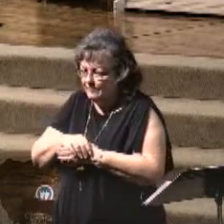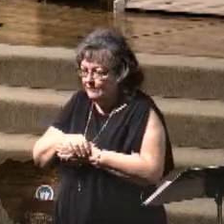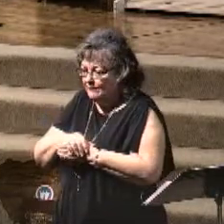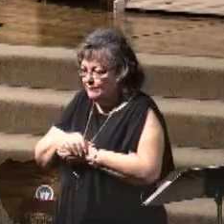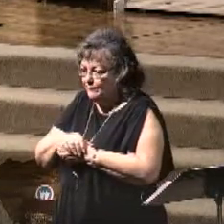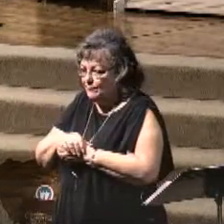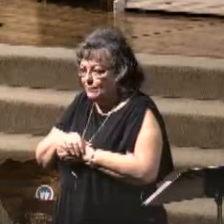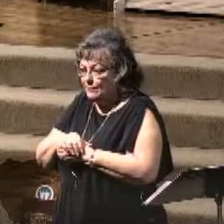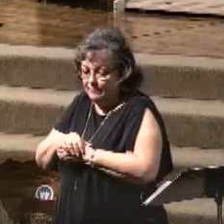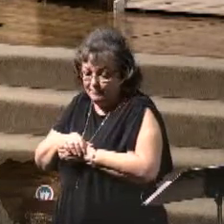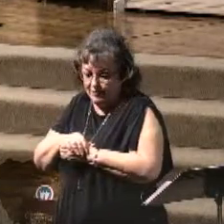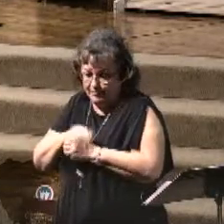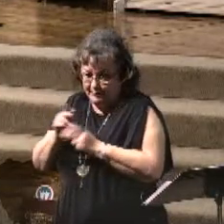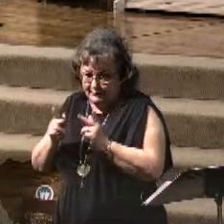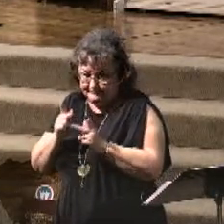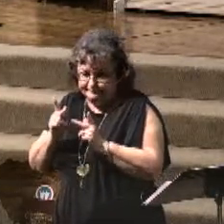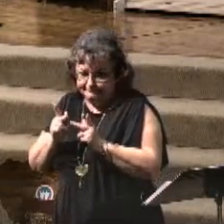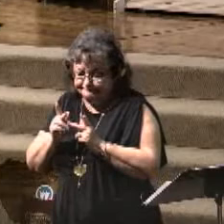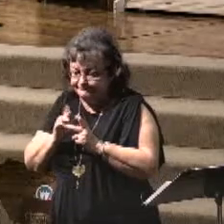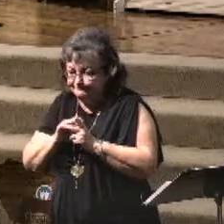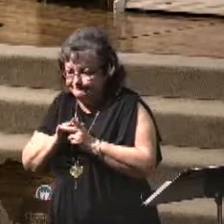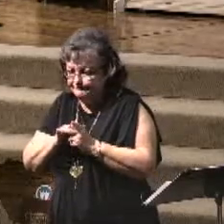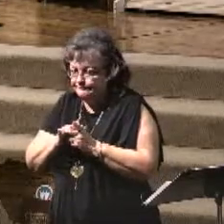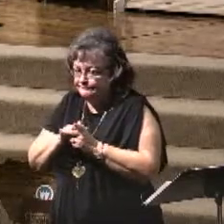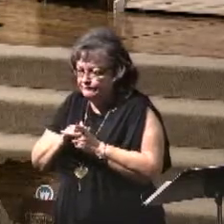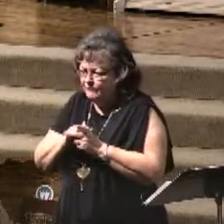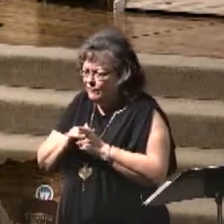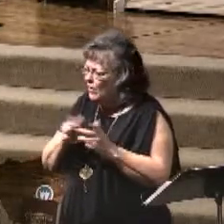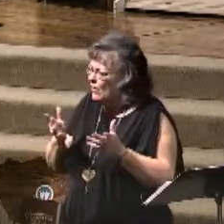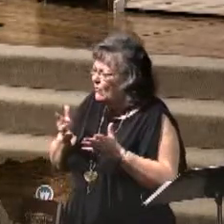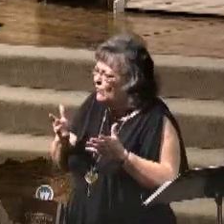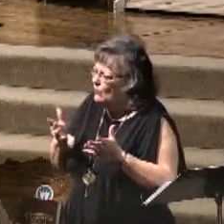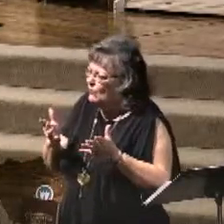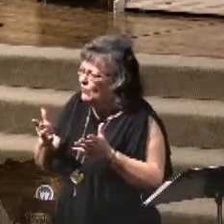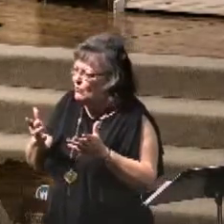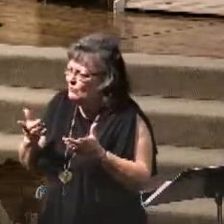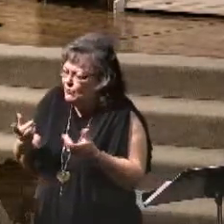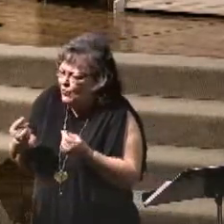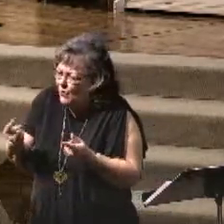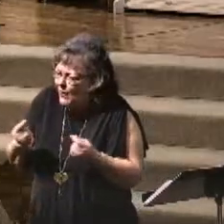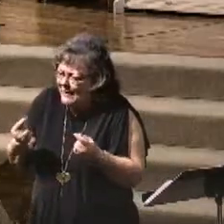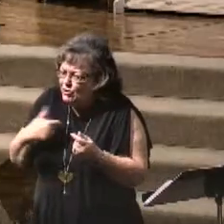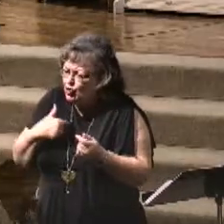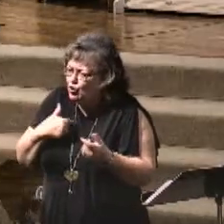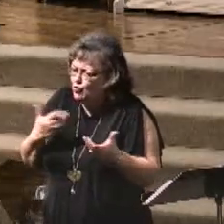So folks, say, what do I do about it?